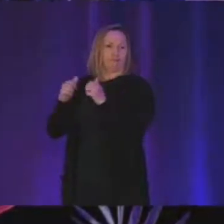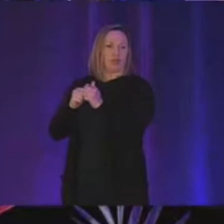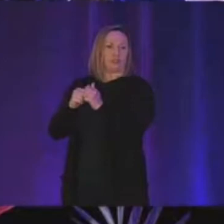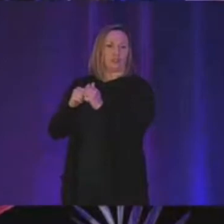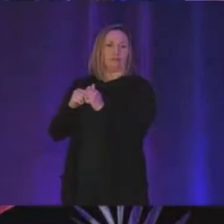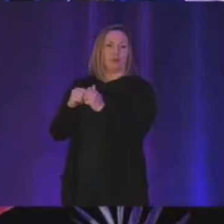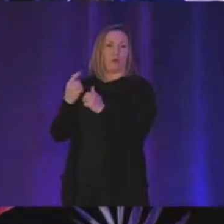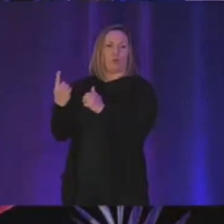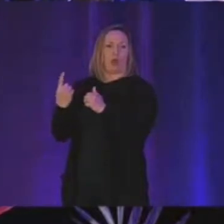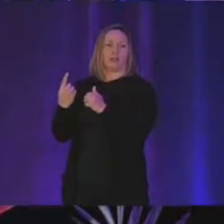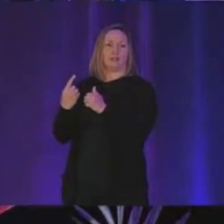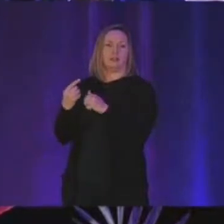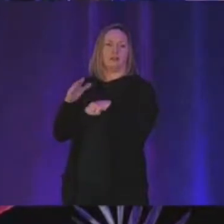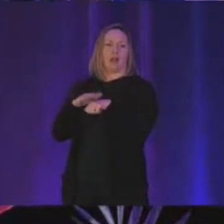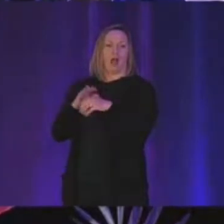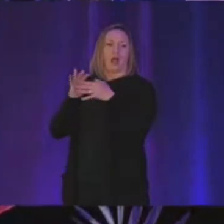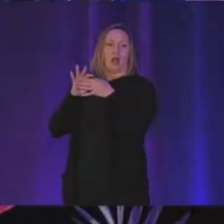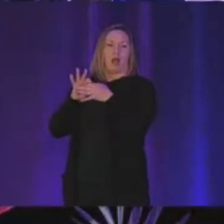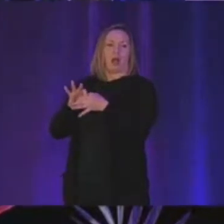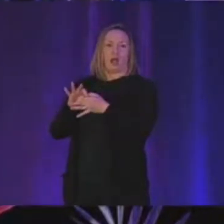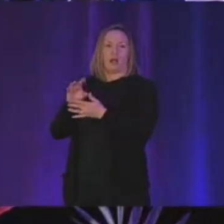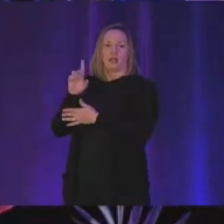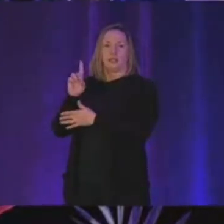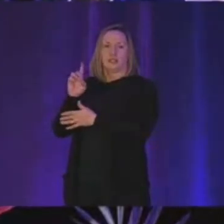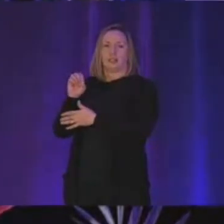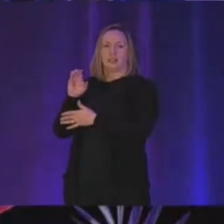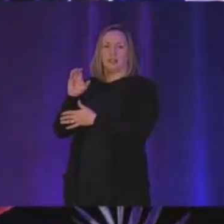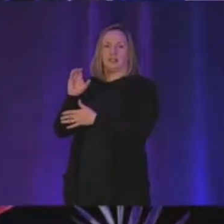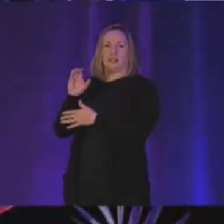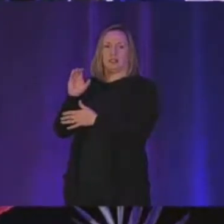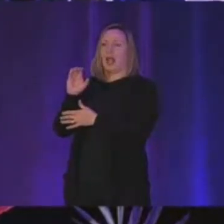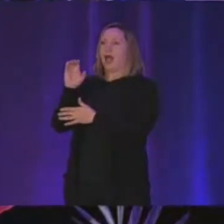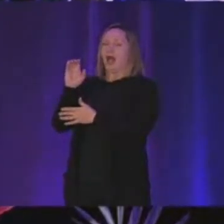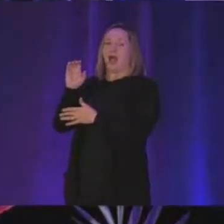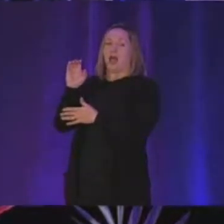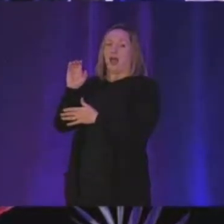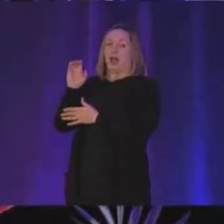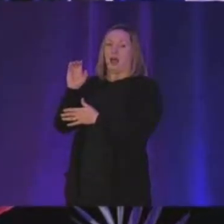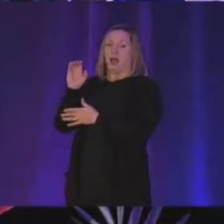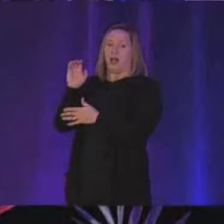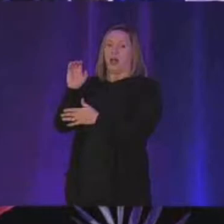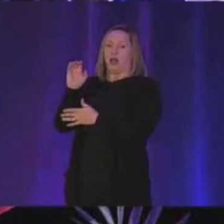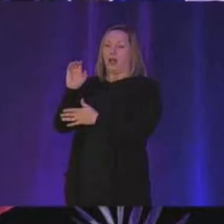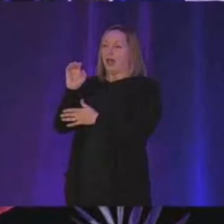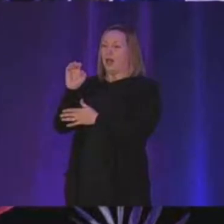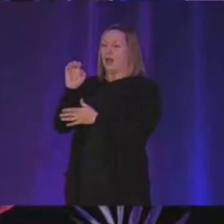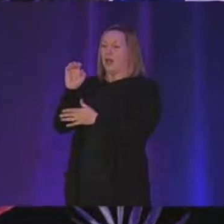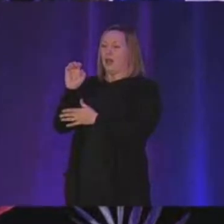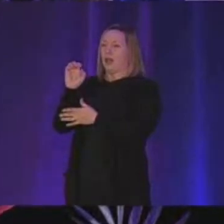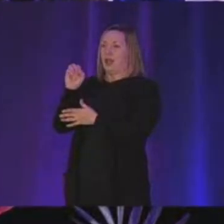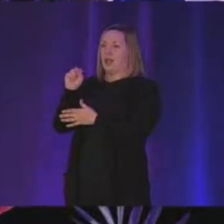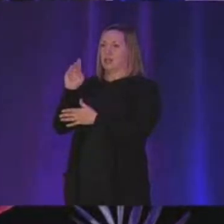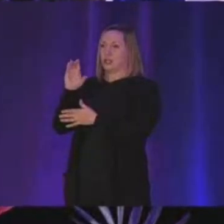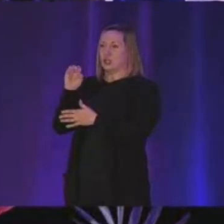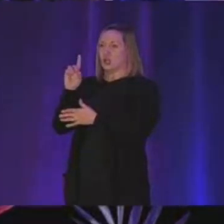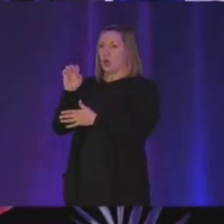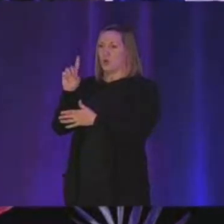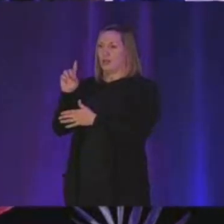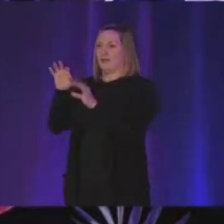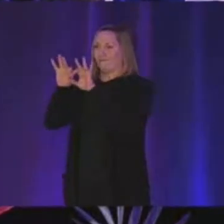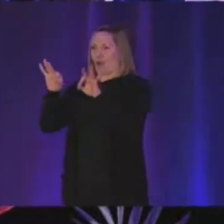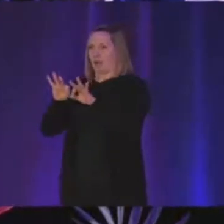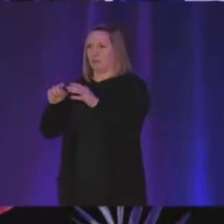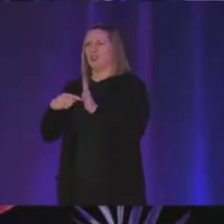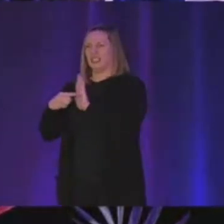uh decode on decoded frame and so it gives you a callback when a frame has been decoded and so